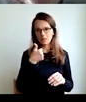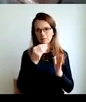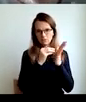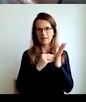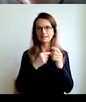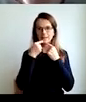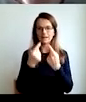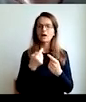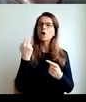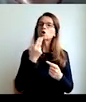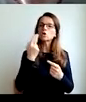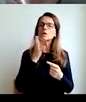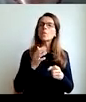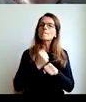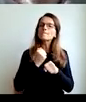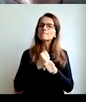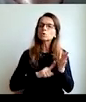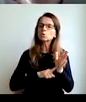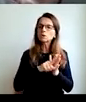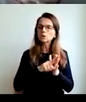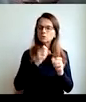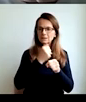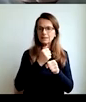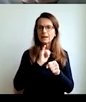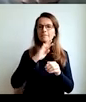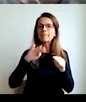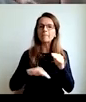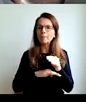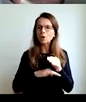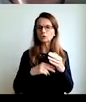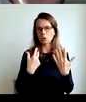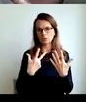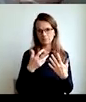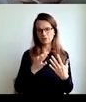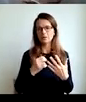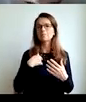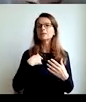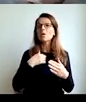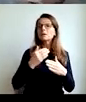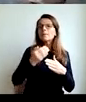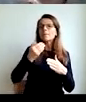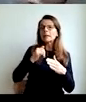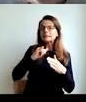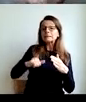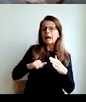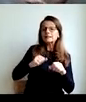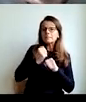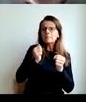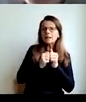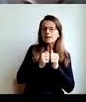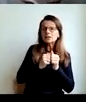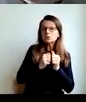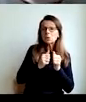me serve this piece of data. Slovenia, productivity per working hour we are less than